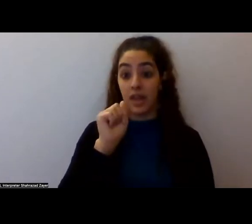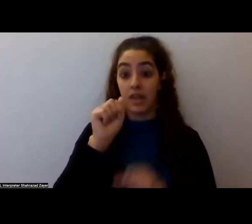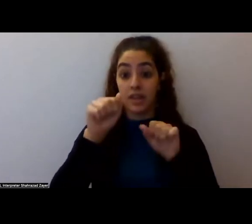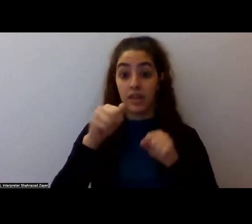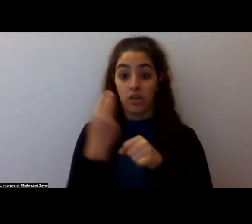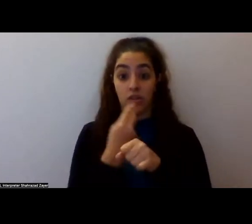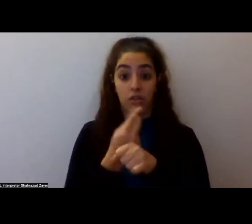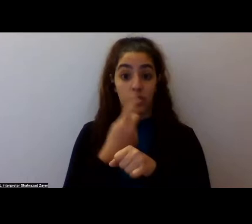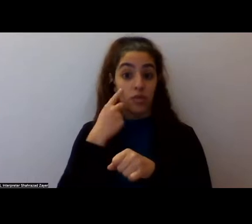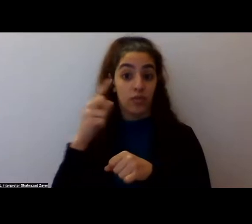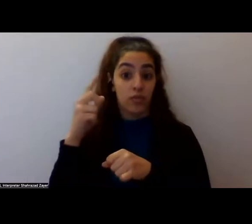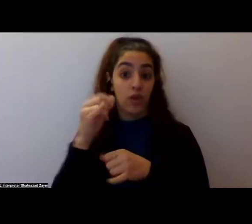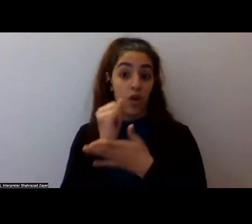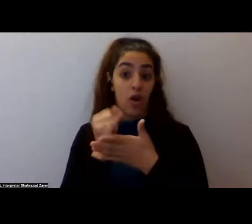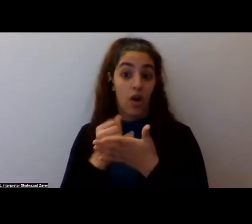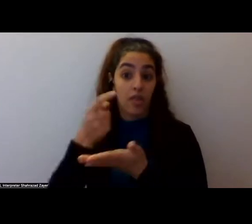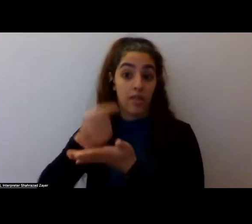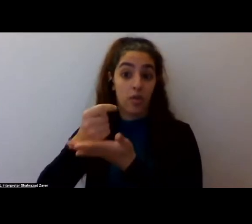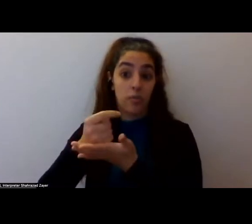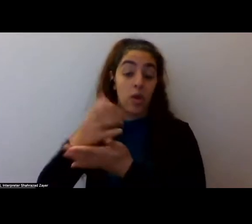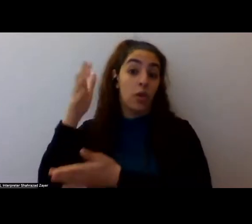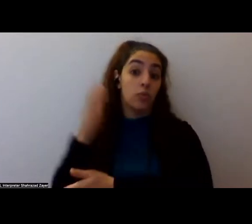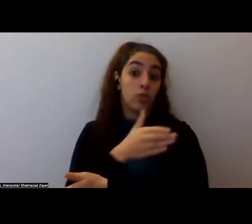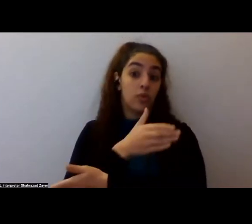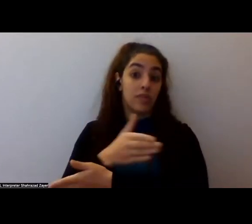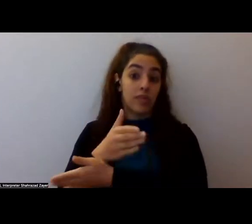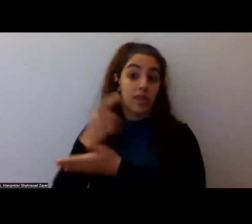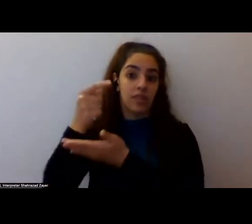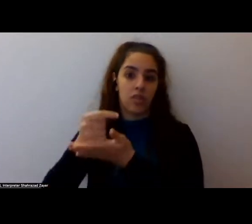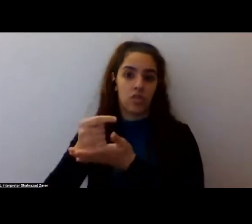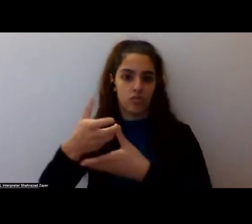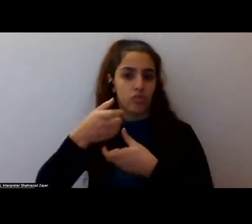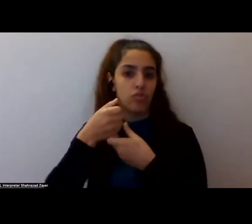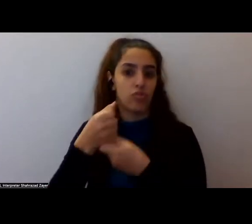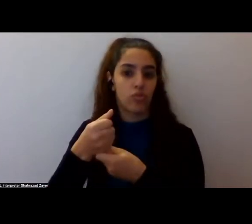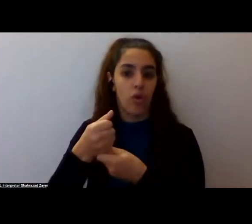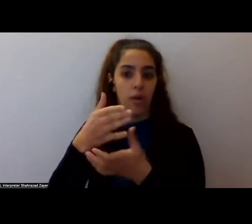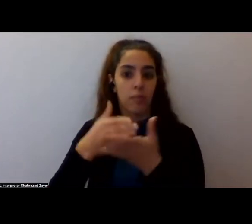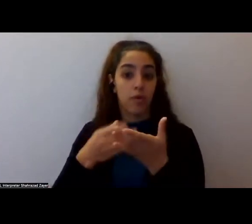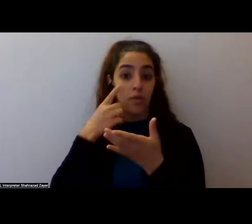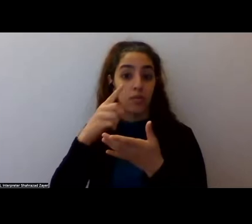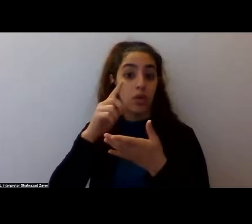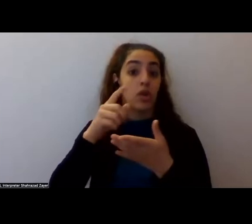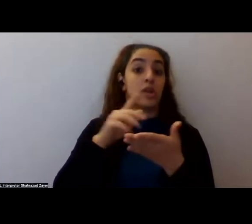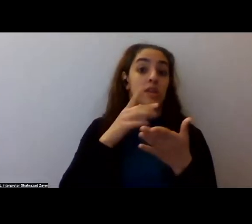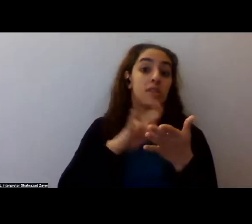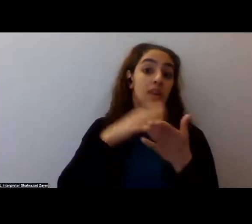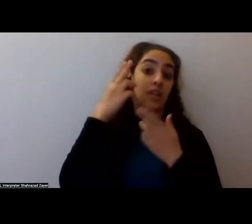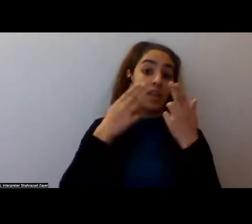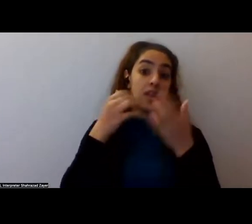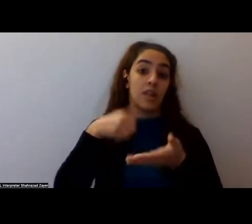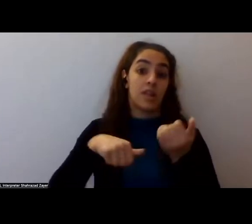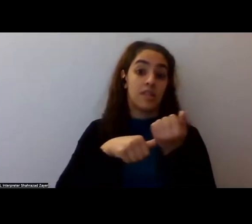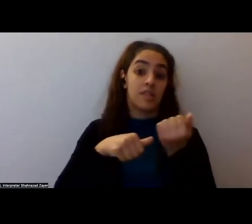therapy. Music therapy is absolutely a strong component of psychedelic assisted therapy, uh, in every, I mean,